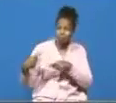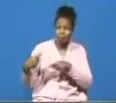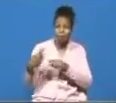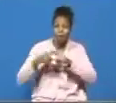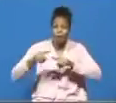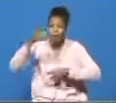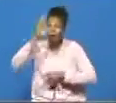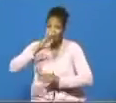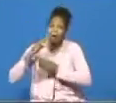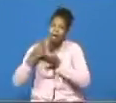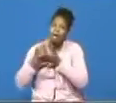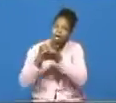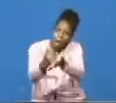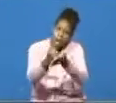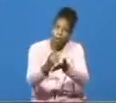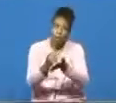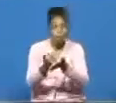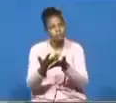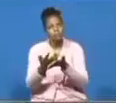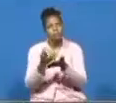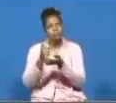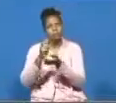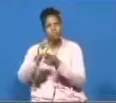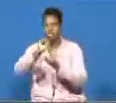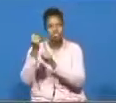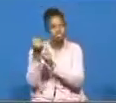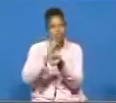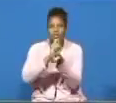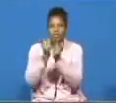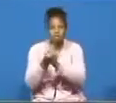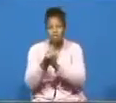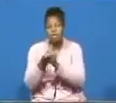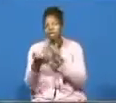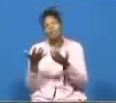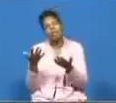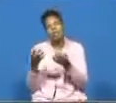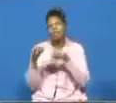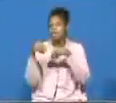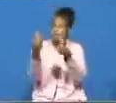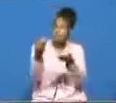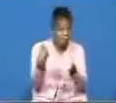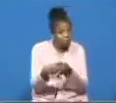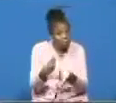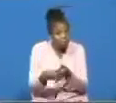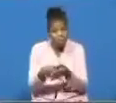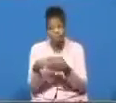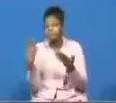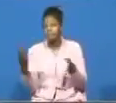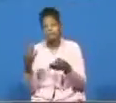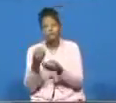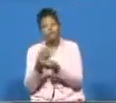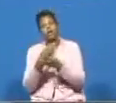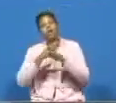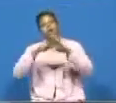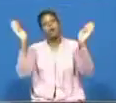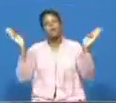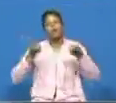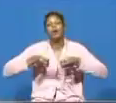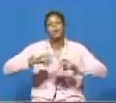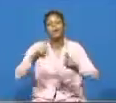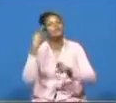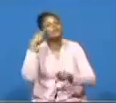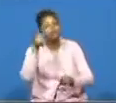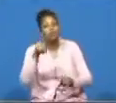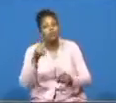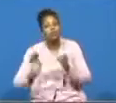came to arrest you he either provided that money he flew a trap for you he protected